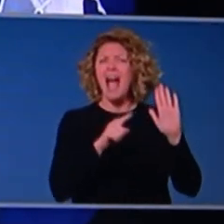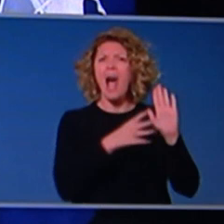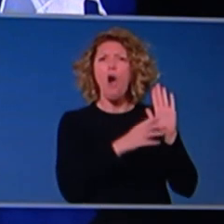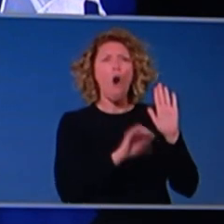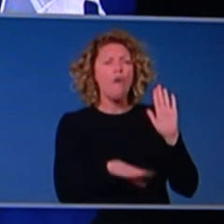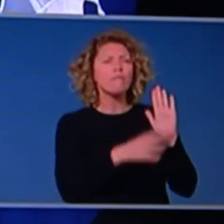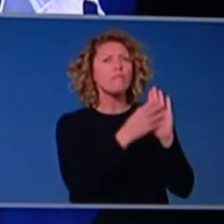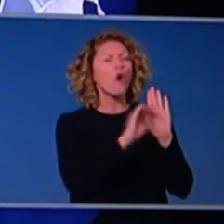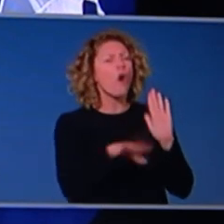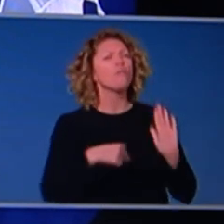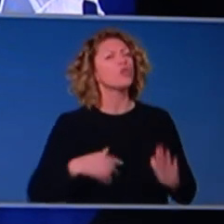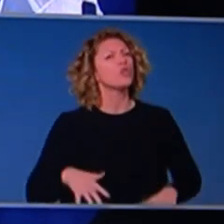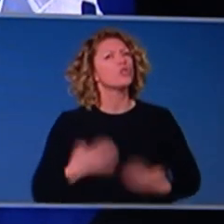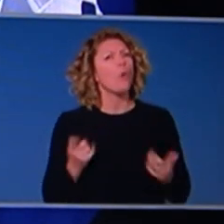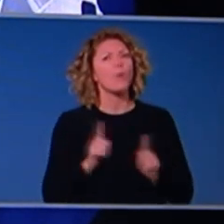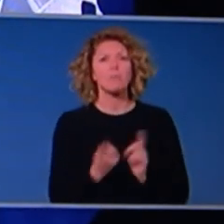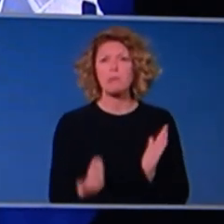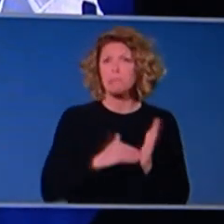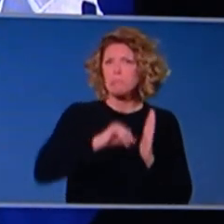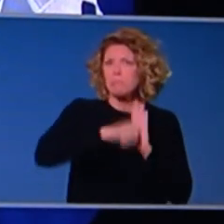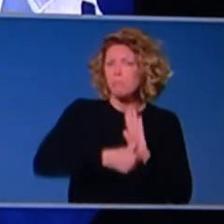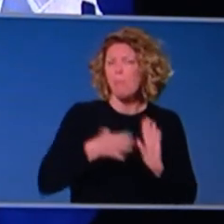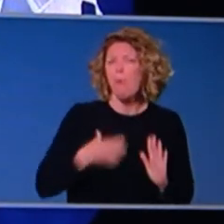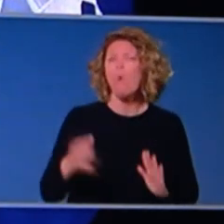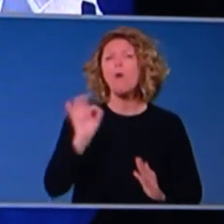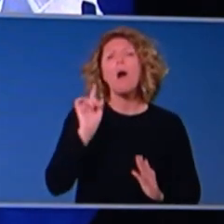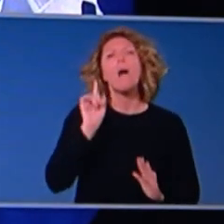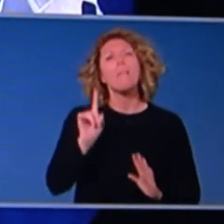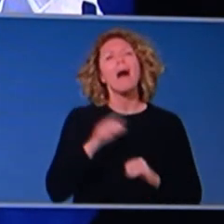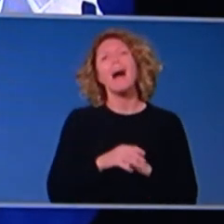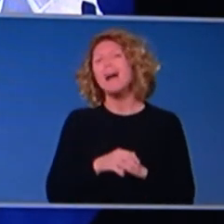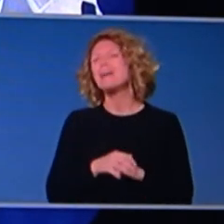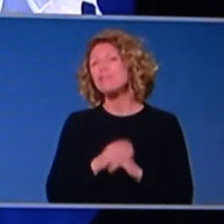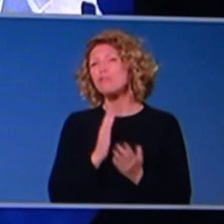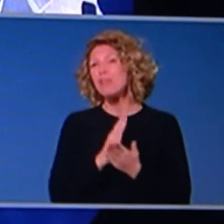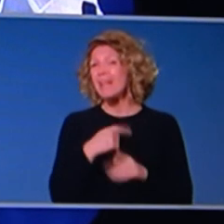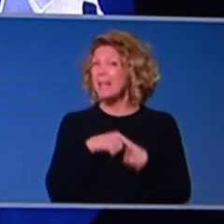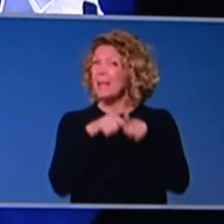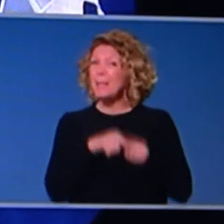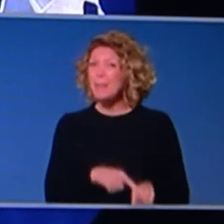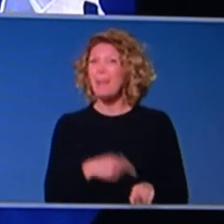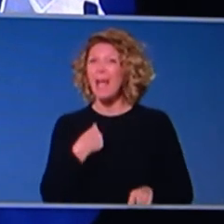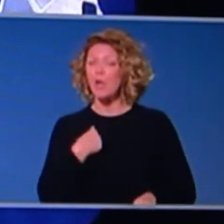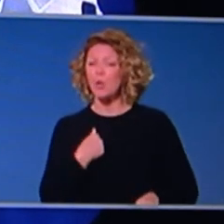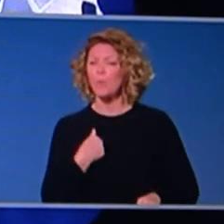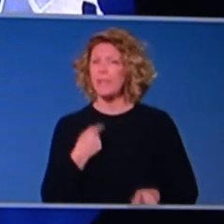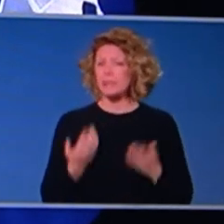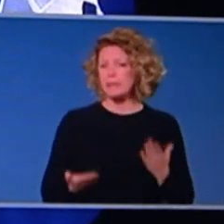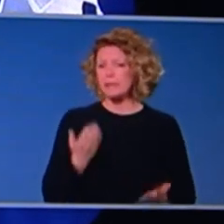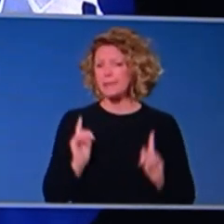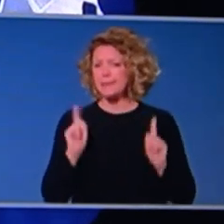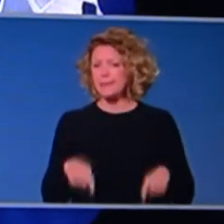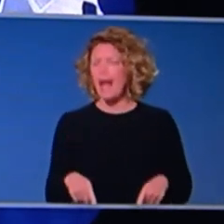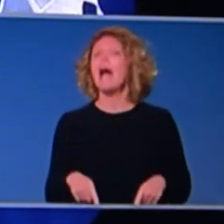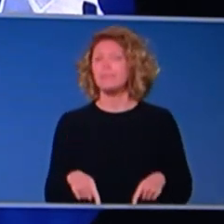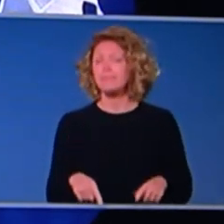there's no suggestion that there'd be additional restrictions. Uh, but the degree, honestly, to which we can confidently ease the restrictions that are